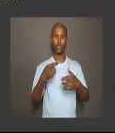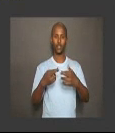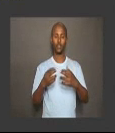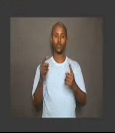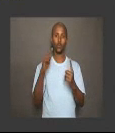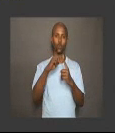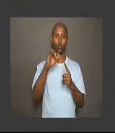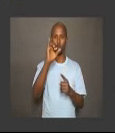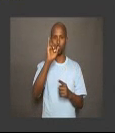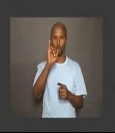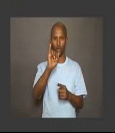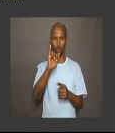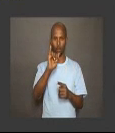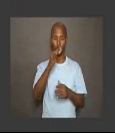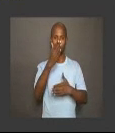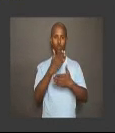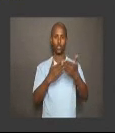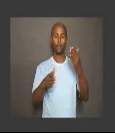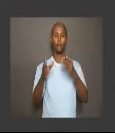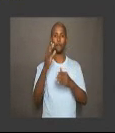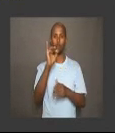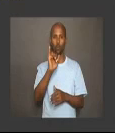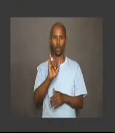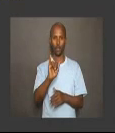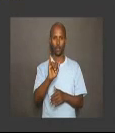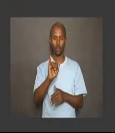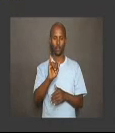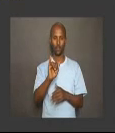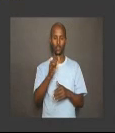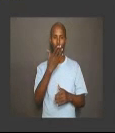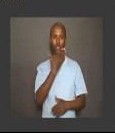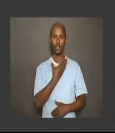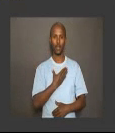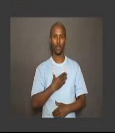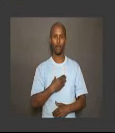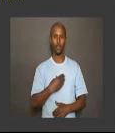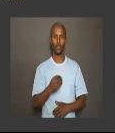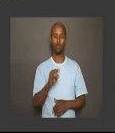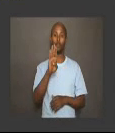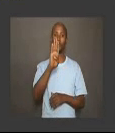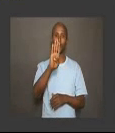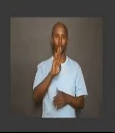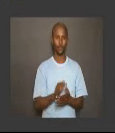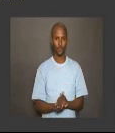Y, for some Y that are elements of B.